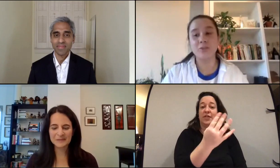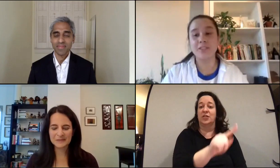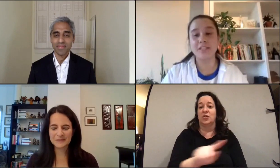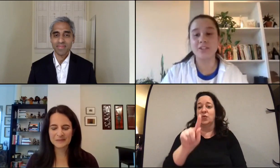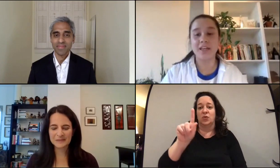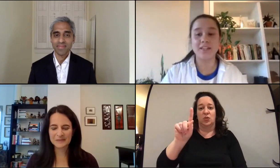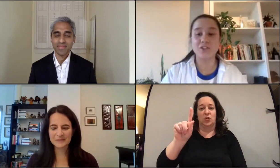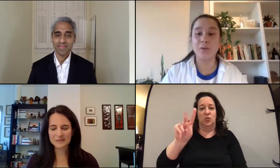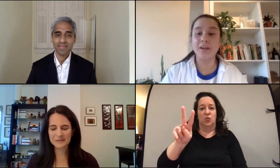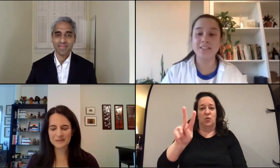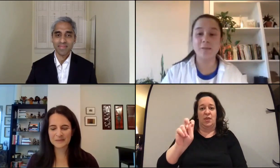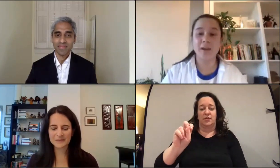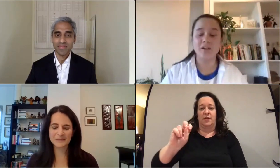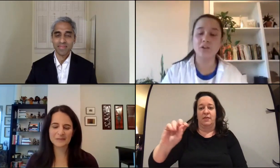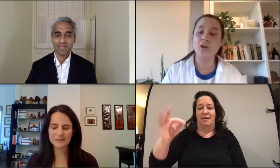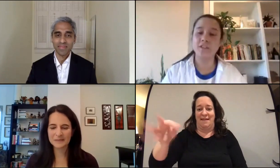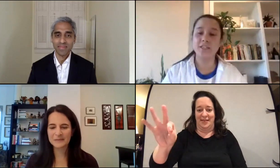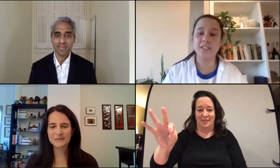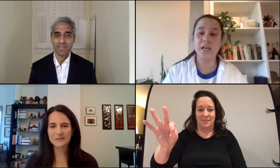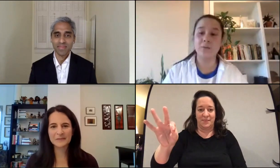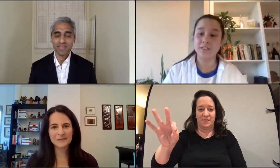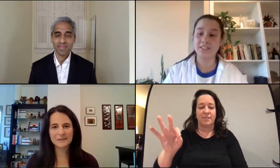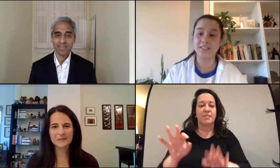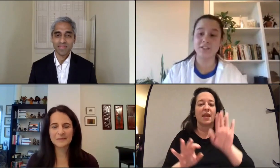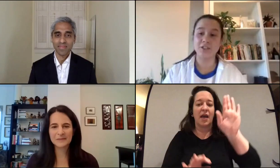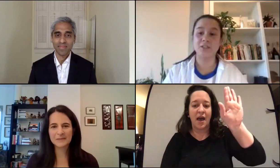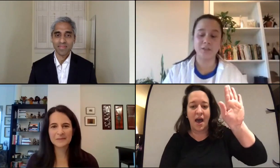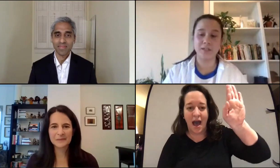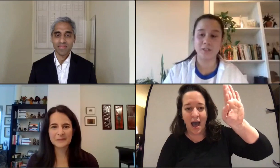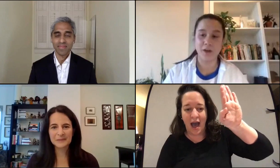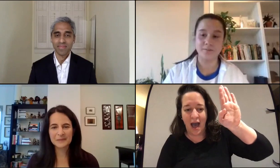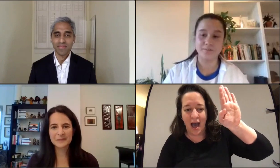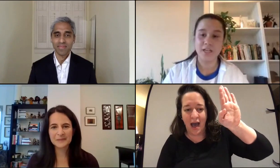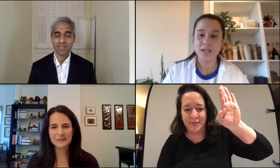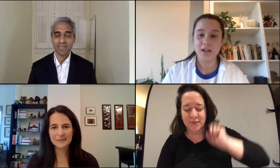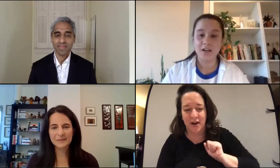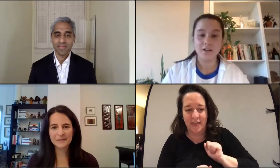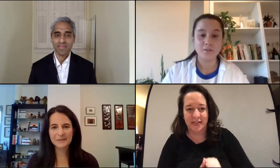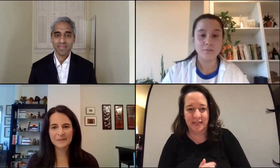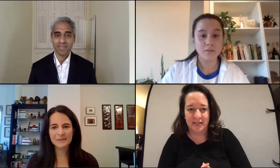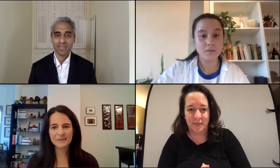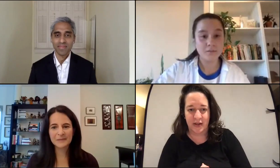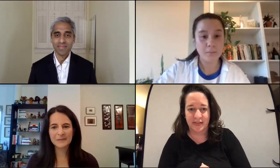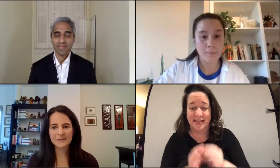counsel to presidential candidate Joe Biden's campaign on COVID-19 and what citizens can do to limit its spread. I'm so sorry this is this is this is the